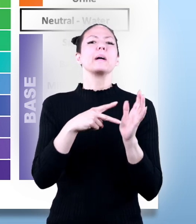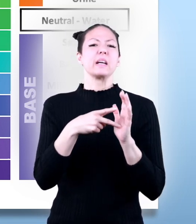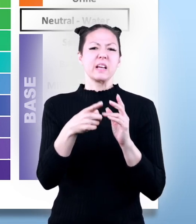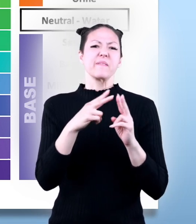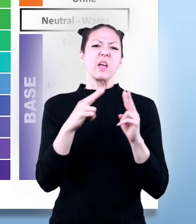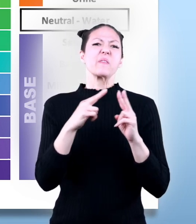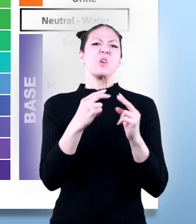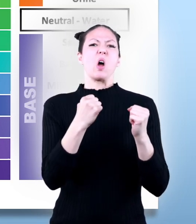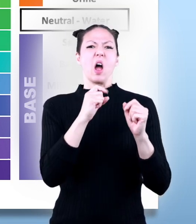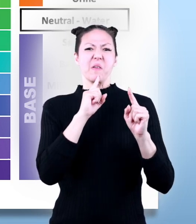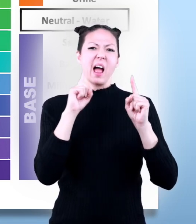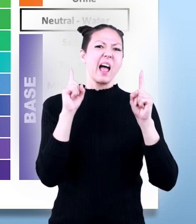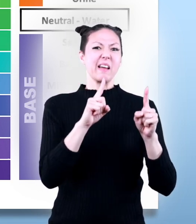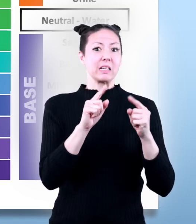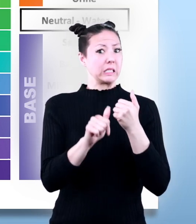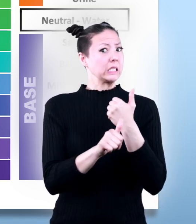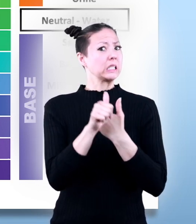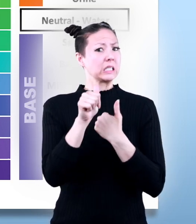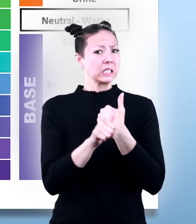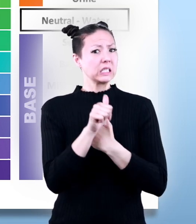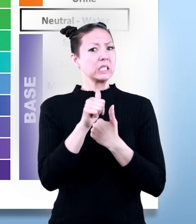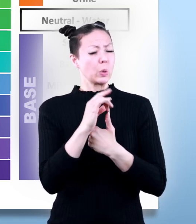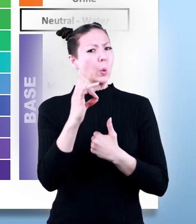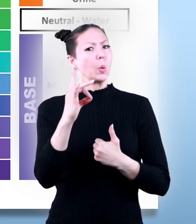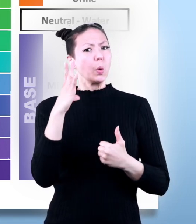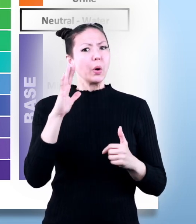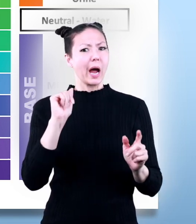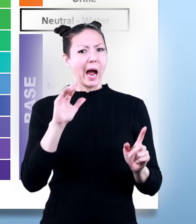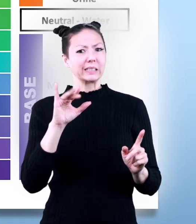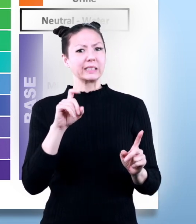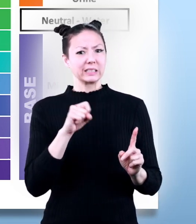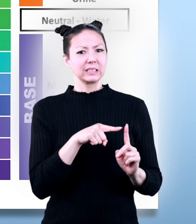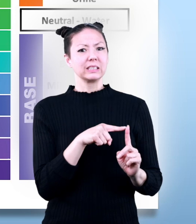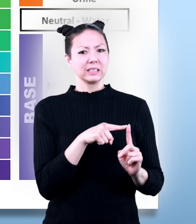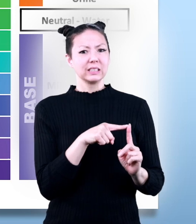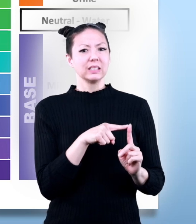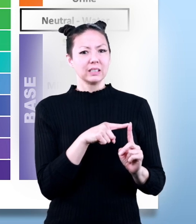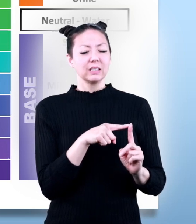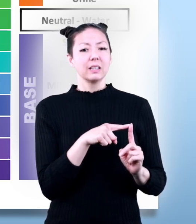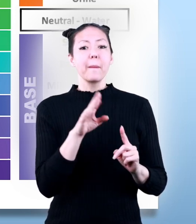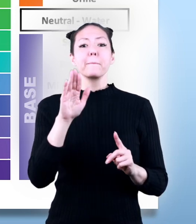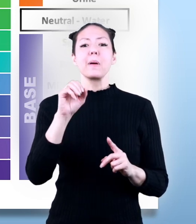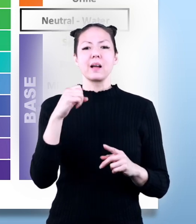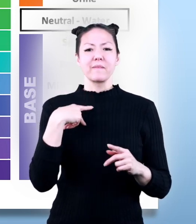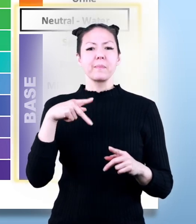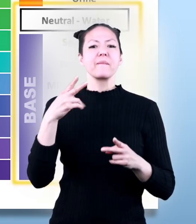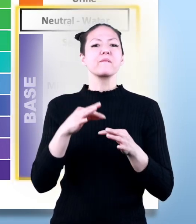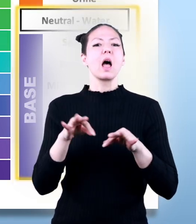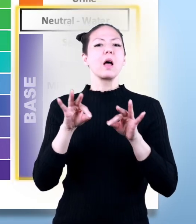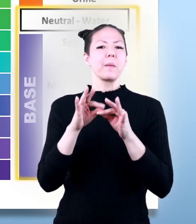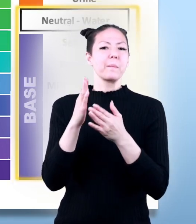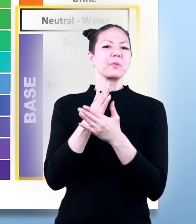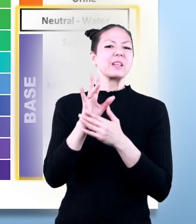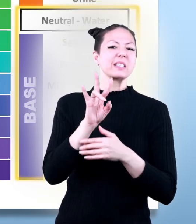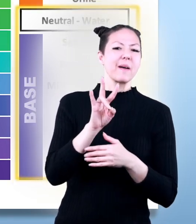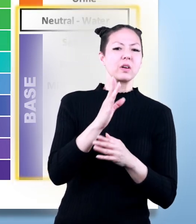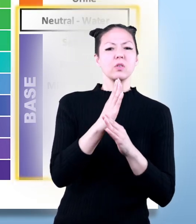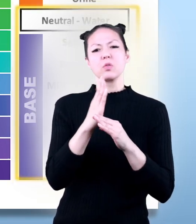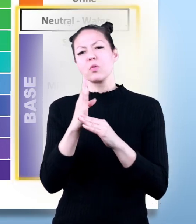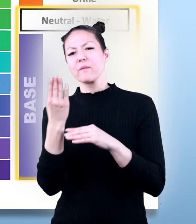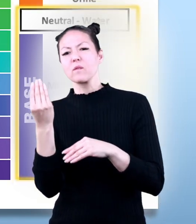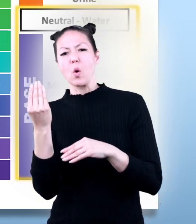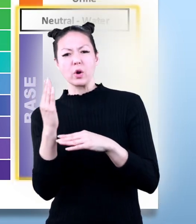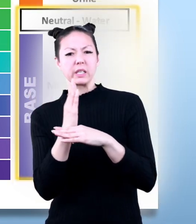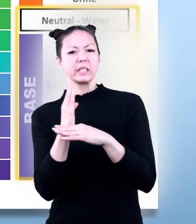meaning that they are very reactive and very dangerous bases have a ph value